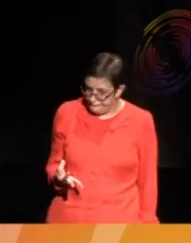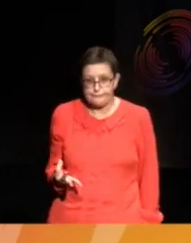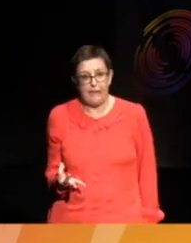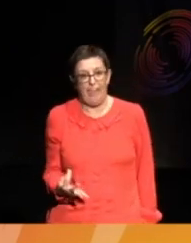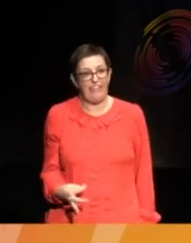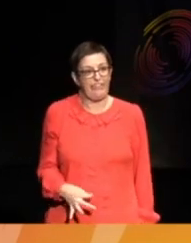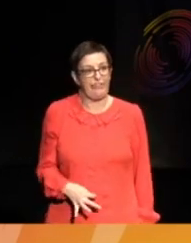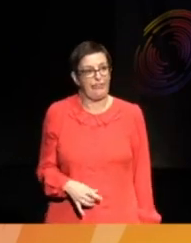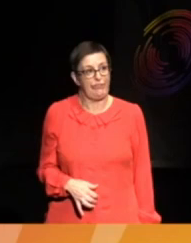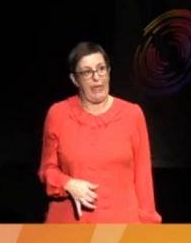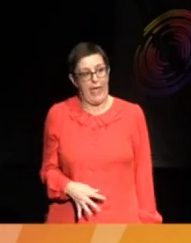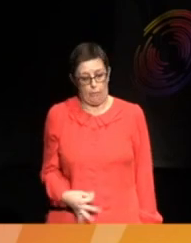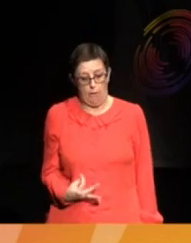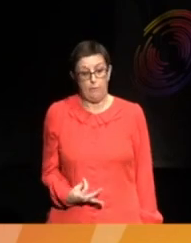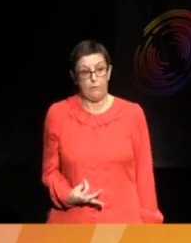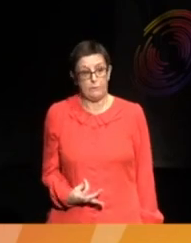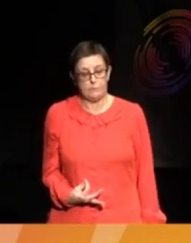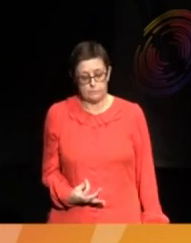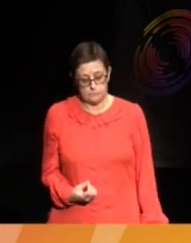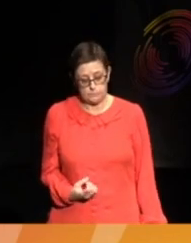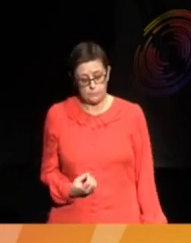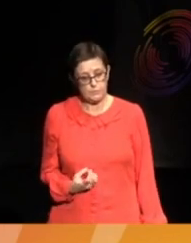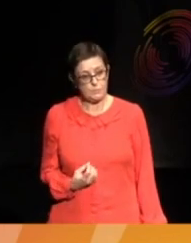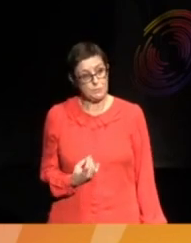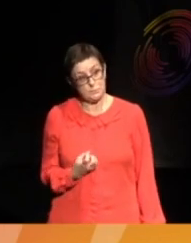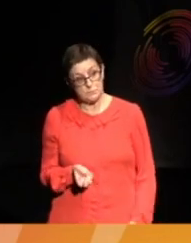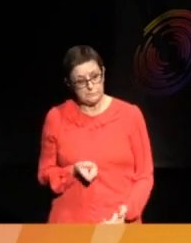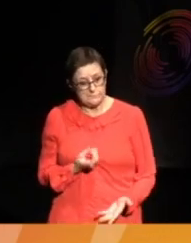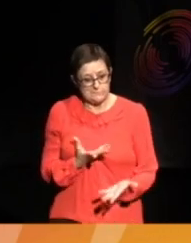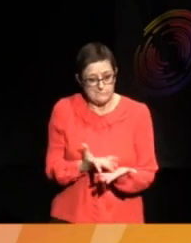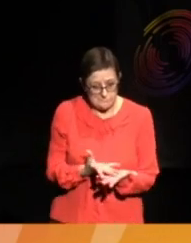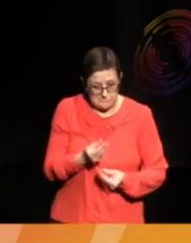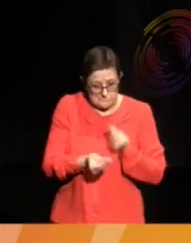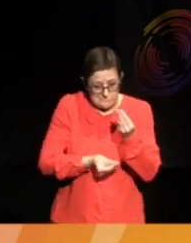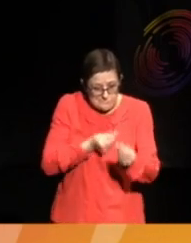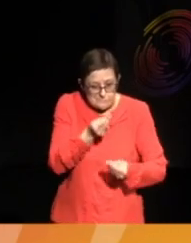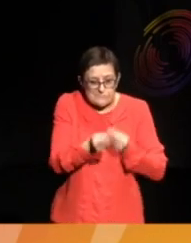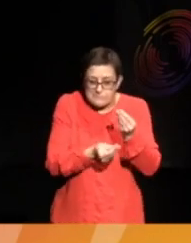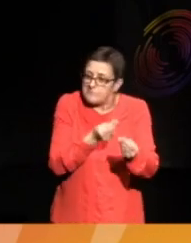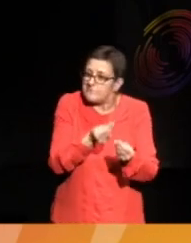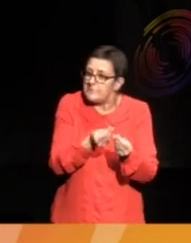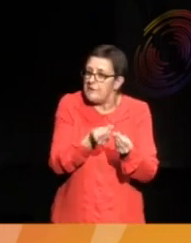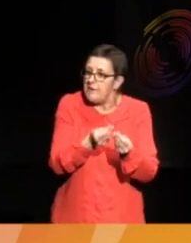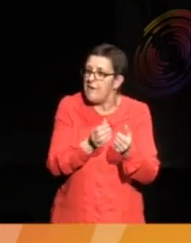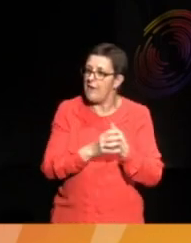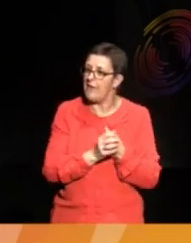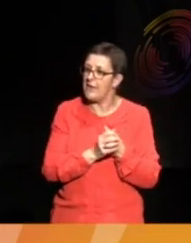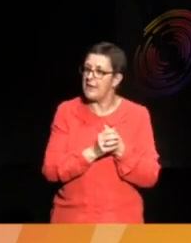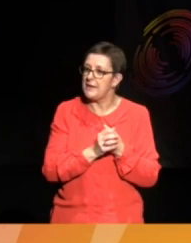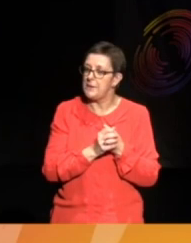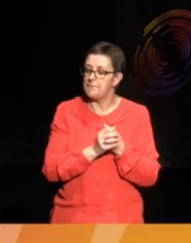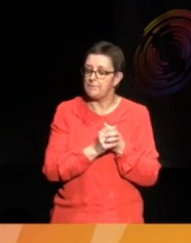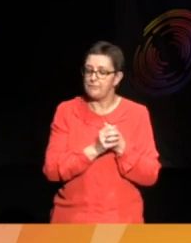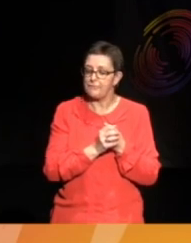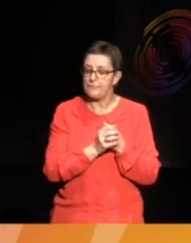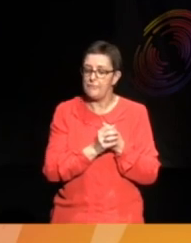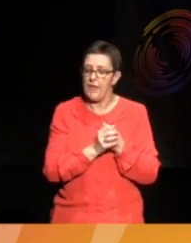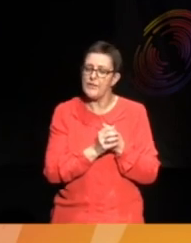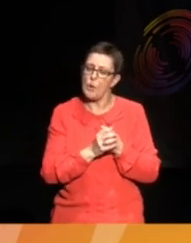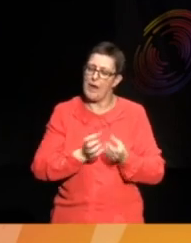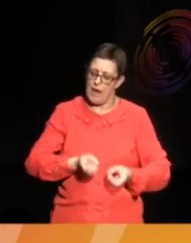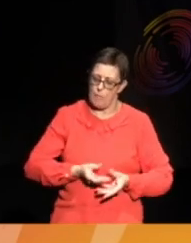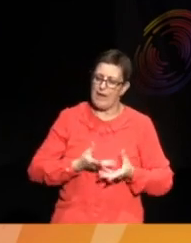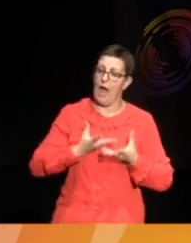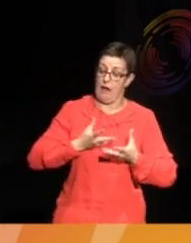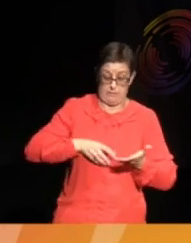suddenly. And it's sort of the poem teaches the poets what they're thinking, kind of, a little bit. So, I